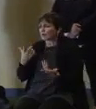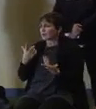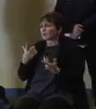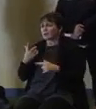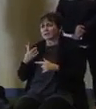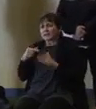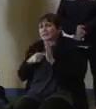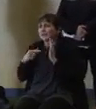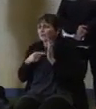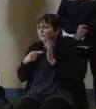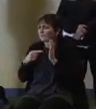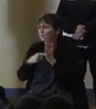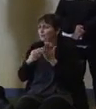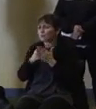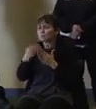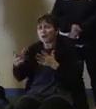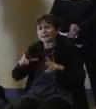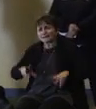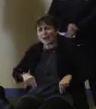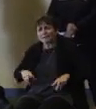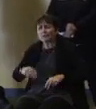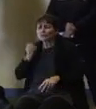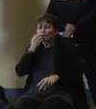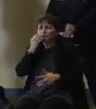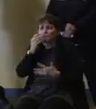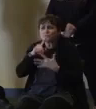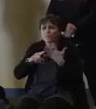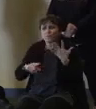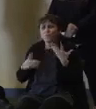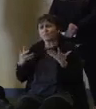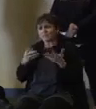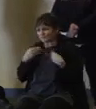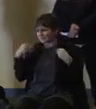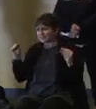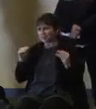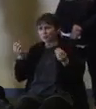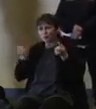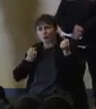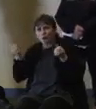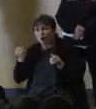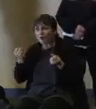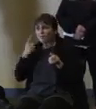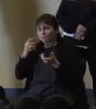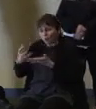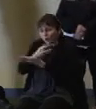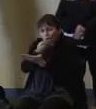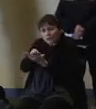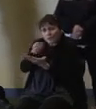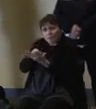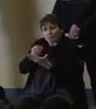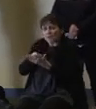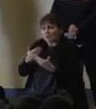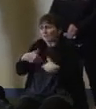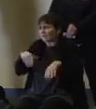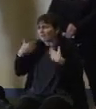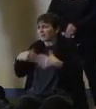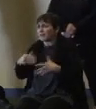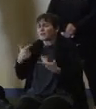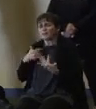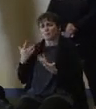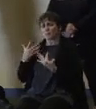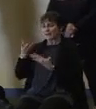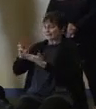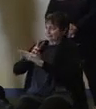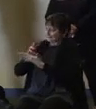cars, they buy diapers, they're on a food line. These are hardworking people in New Jersey who haven't been paid in six weeks in a system that they